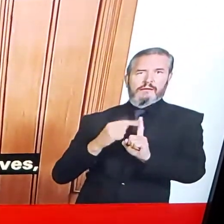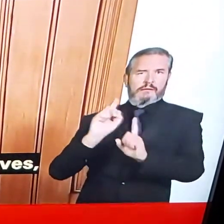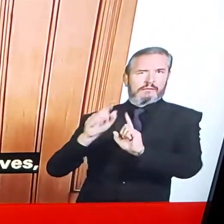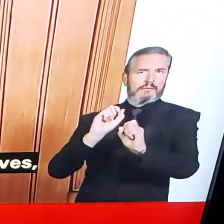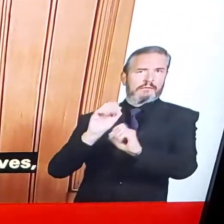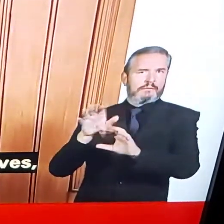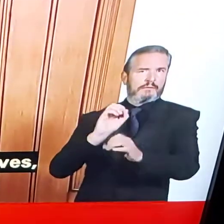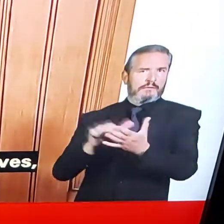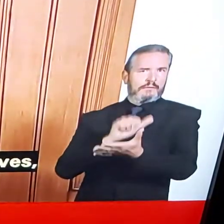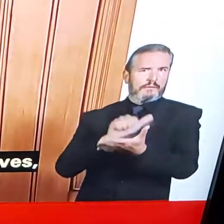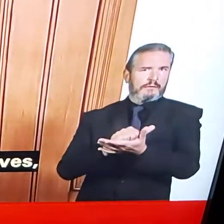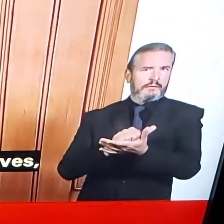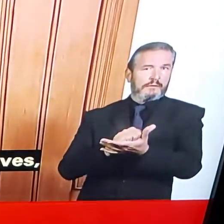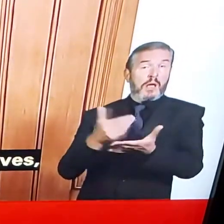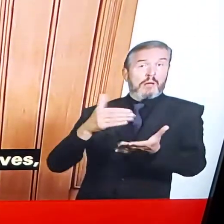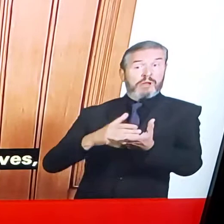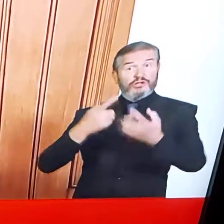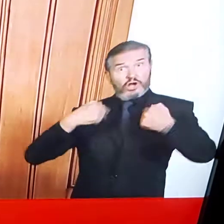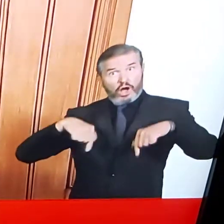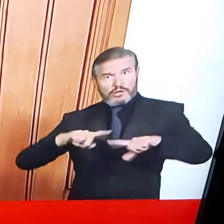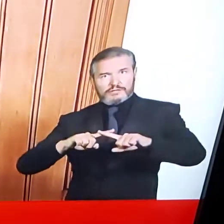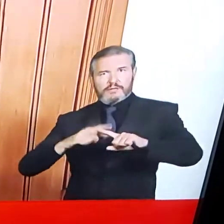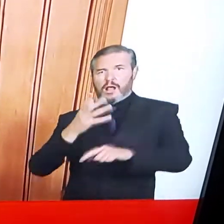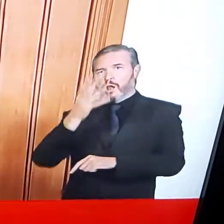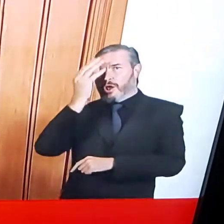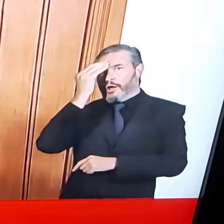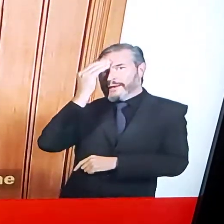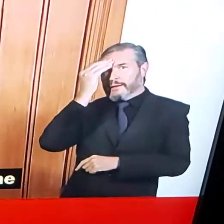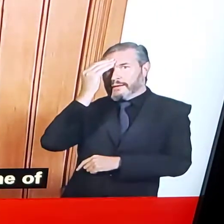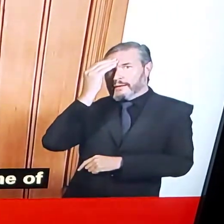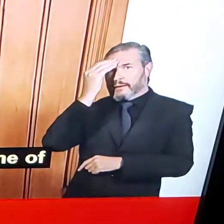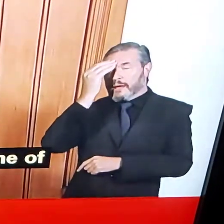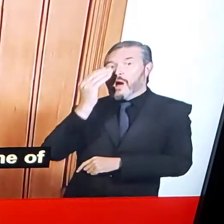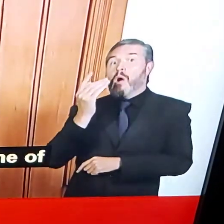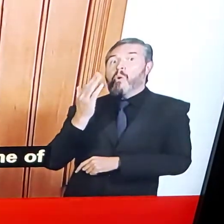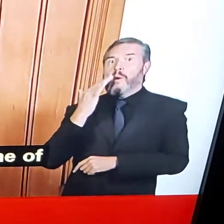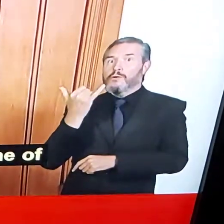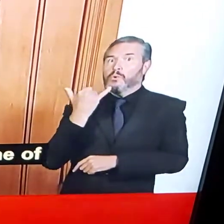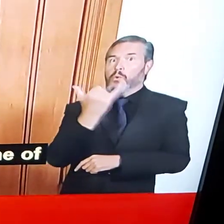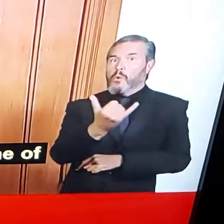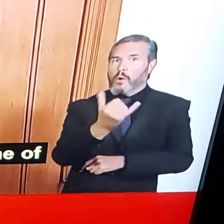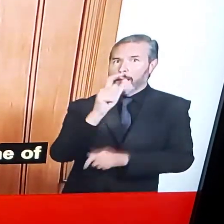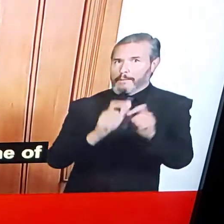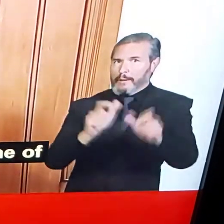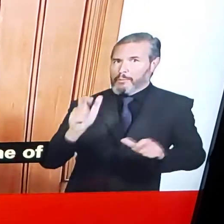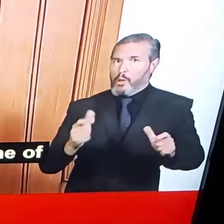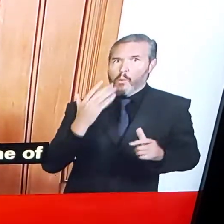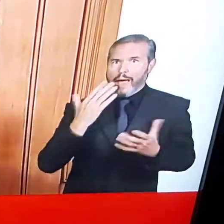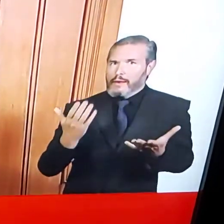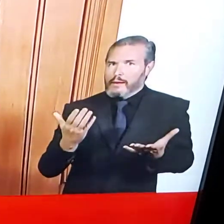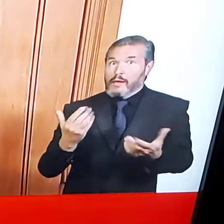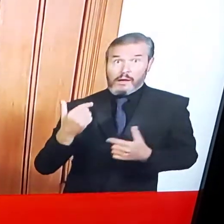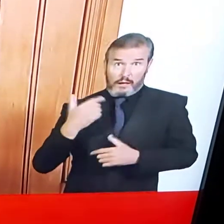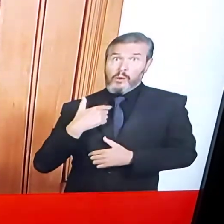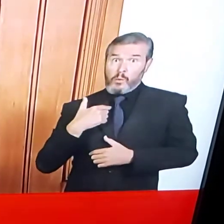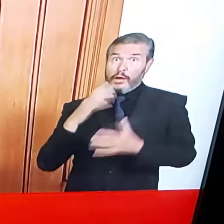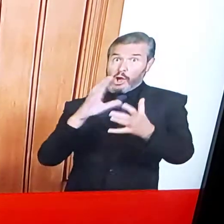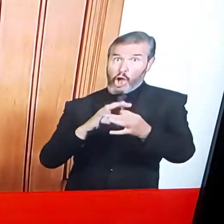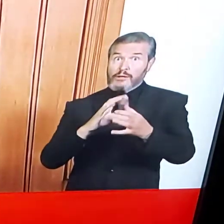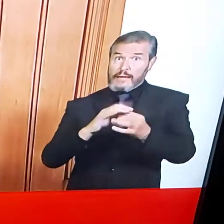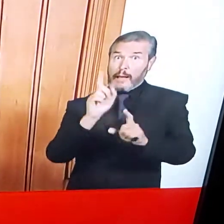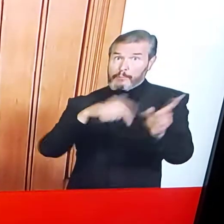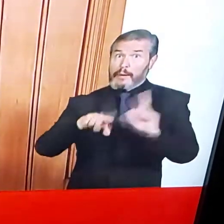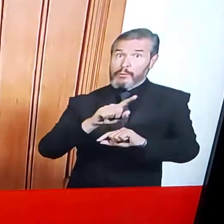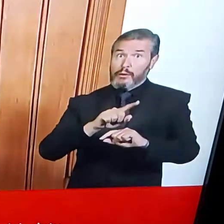cases are still too high. We've heard a lot from ministers talking about the incidence rate of the virus itself. So I think they would want that